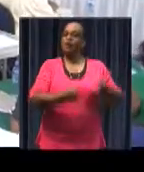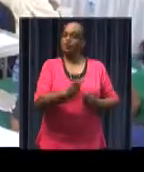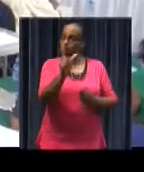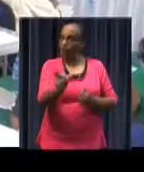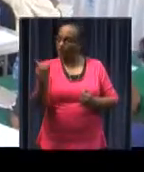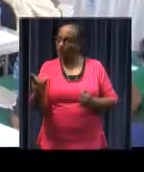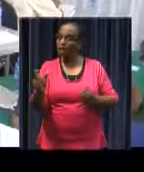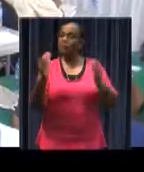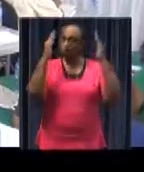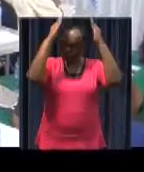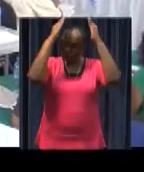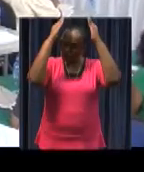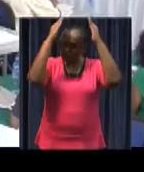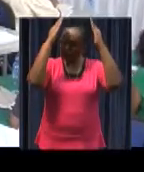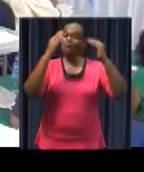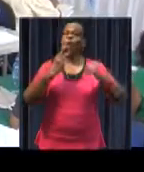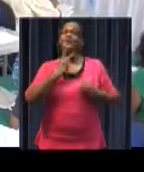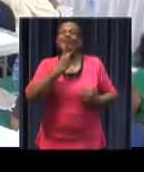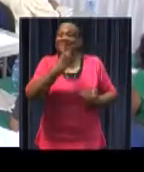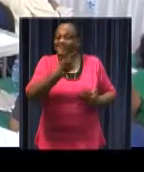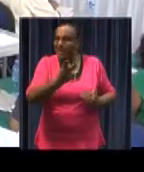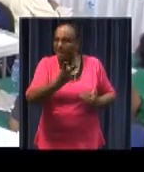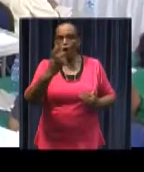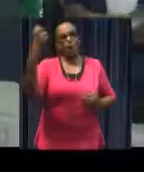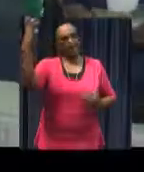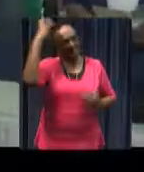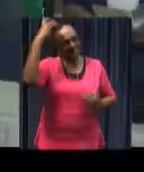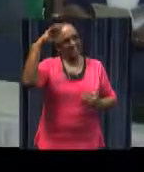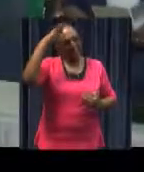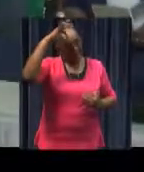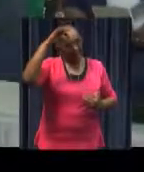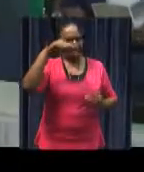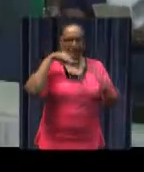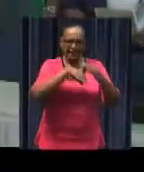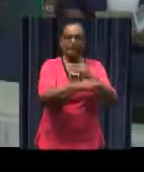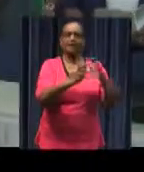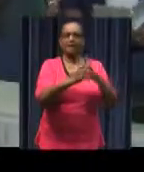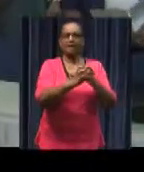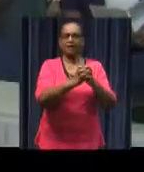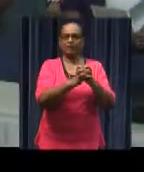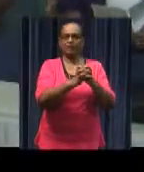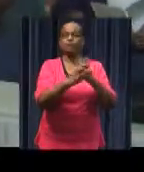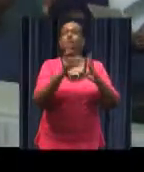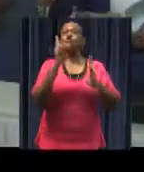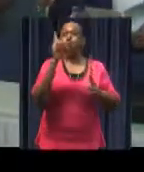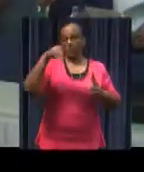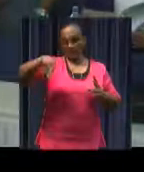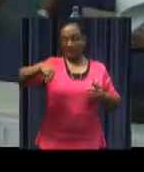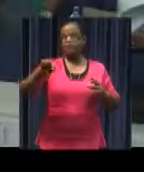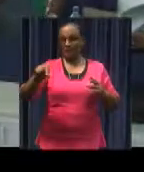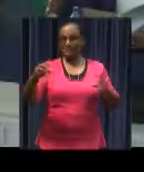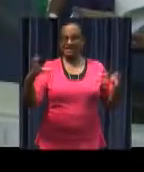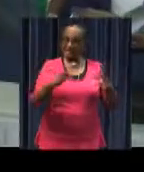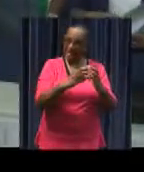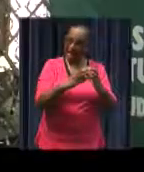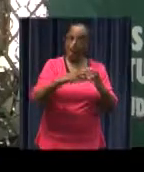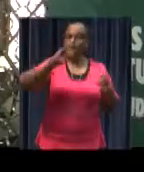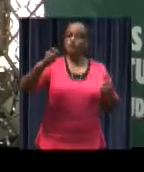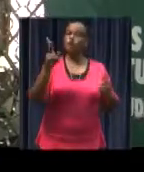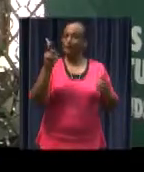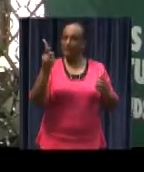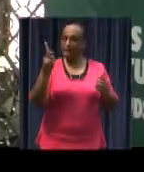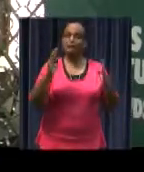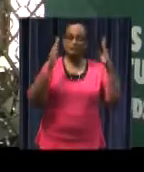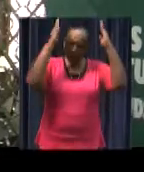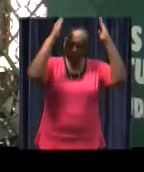order of the ABGS indicates that there should be two actively serving bishops to oversee the Christian doctrine within this